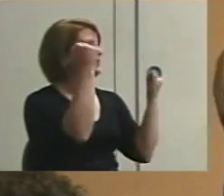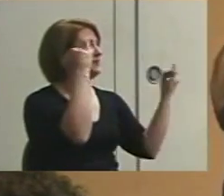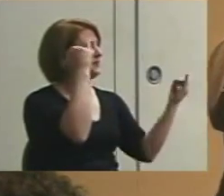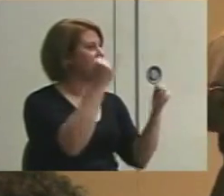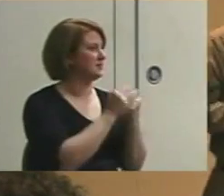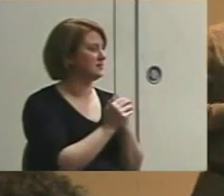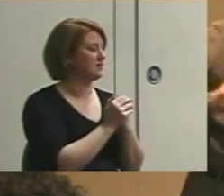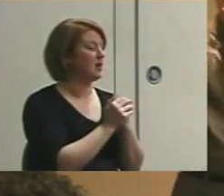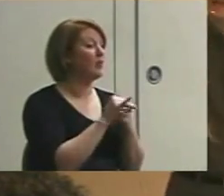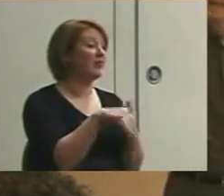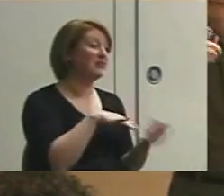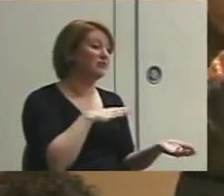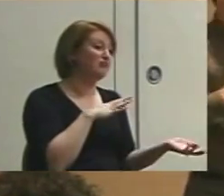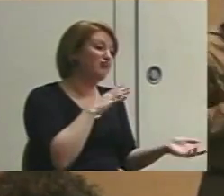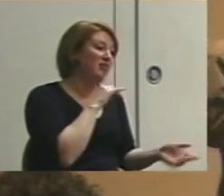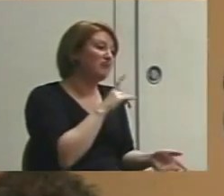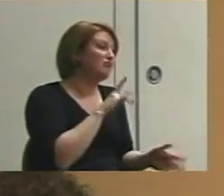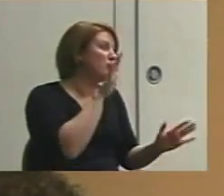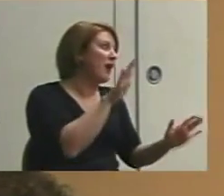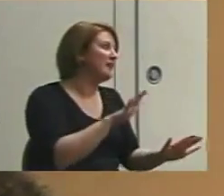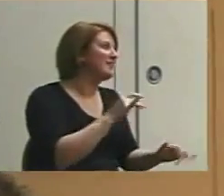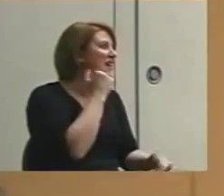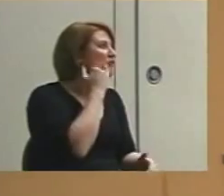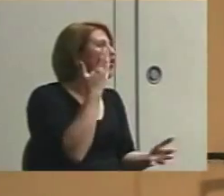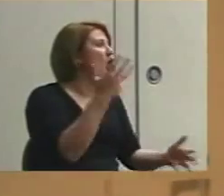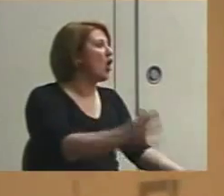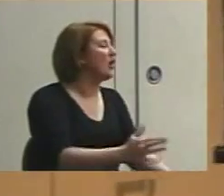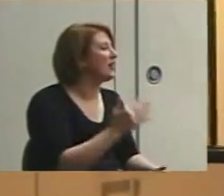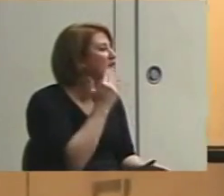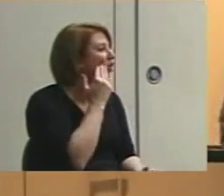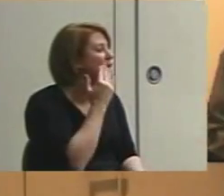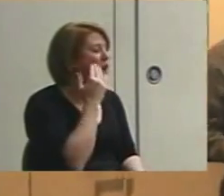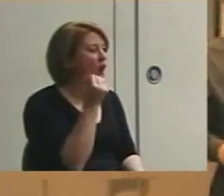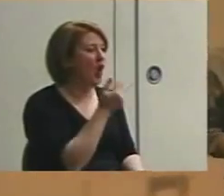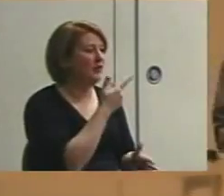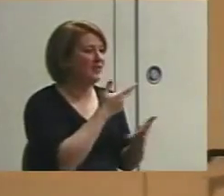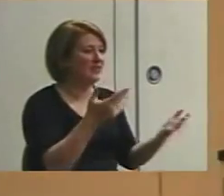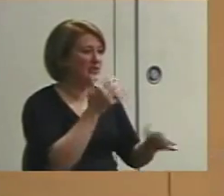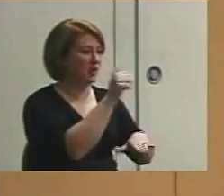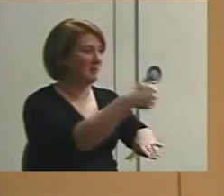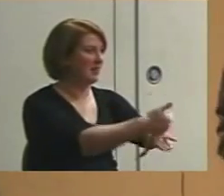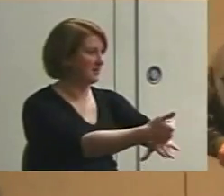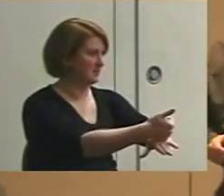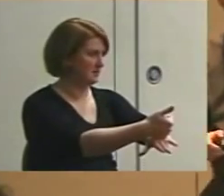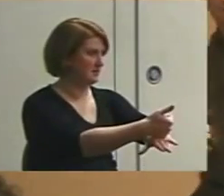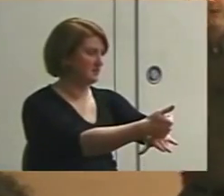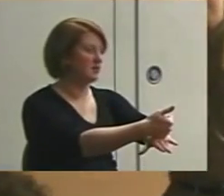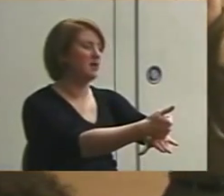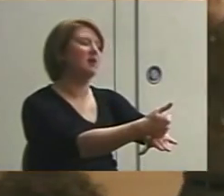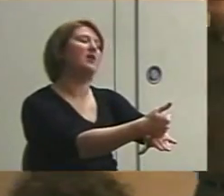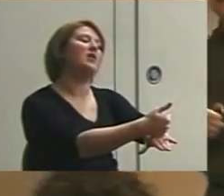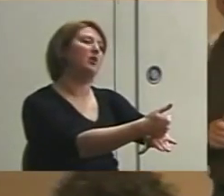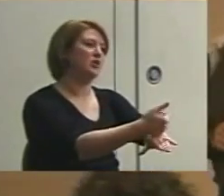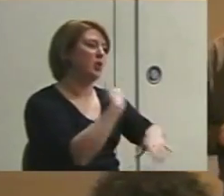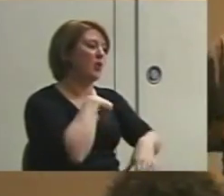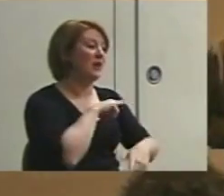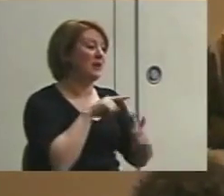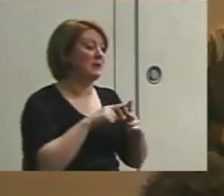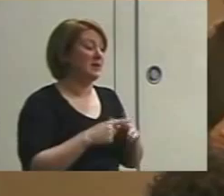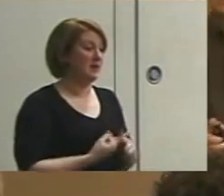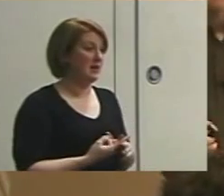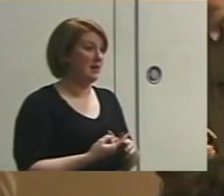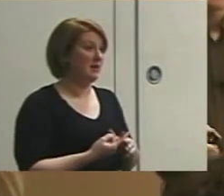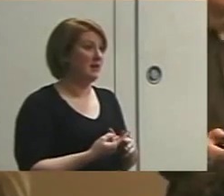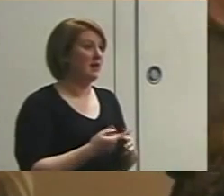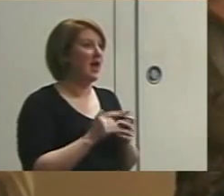which will be great if we already know that all of these things are in place. So where we need to begin is